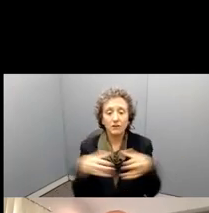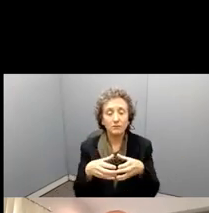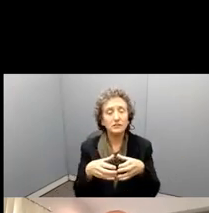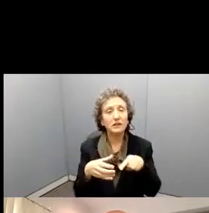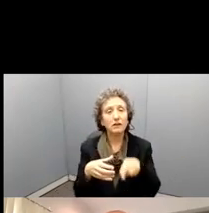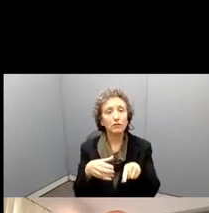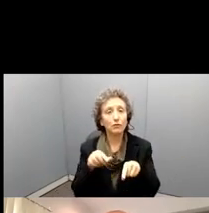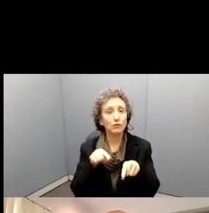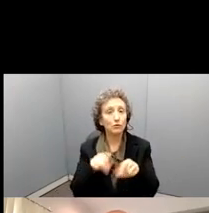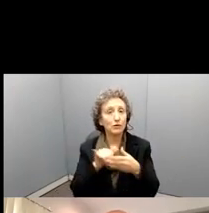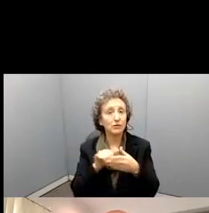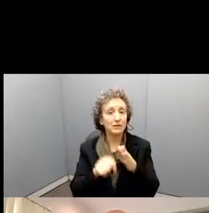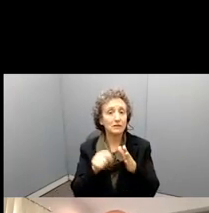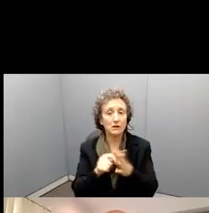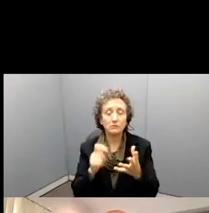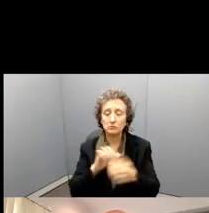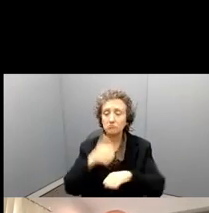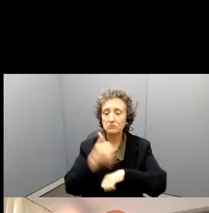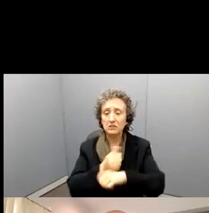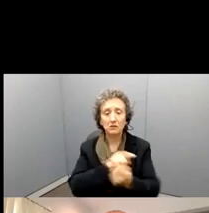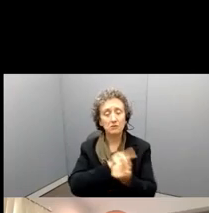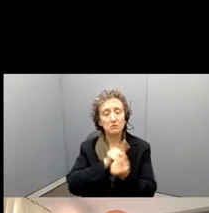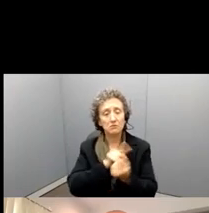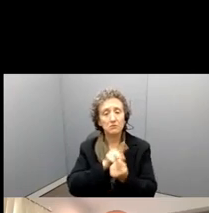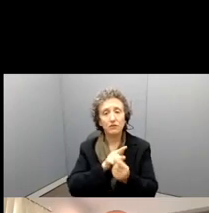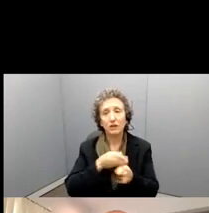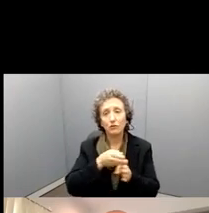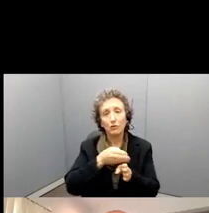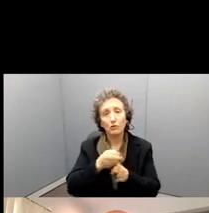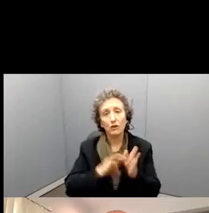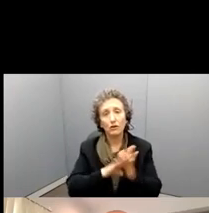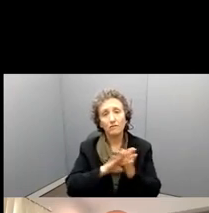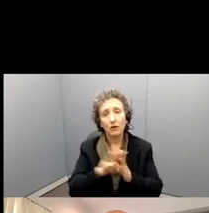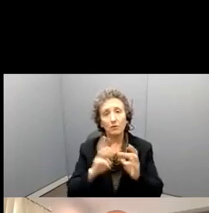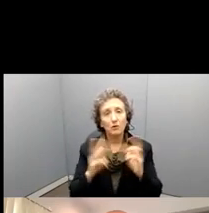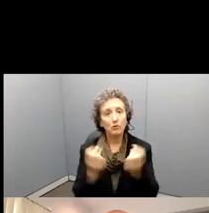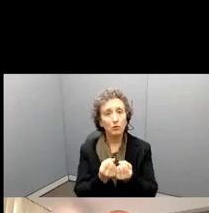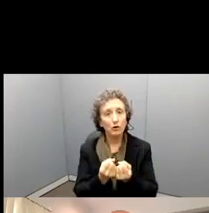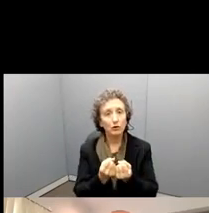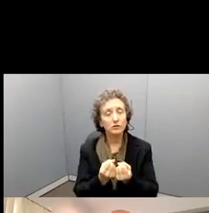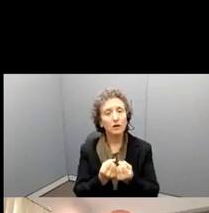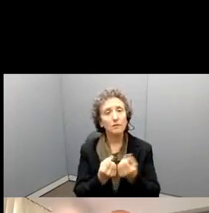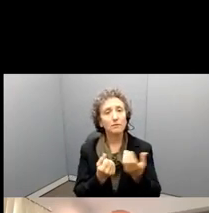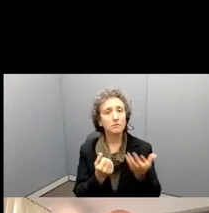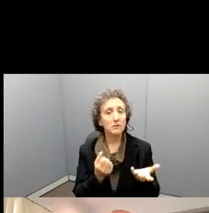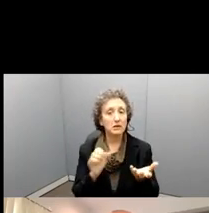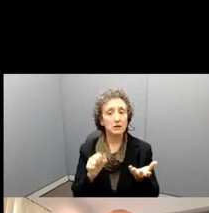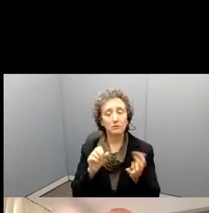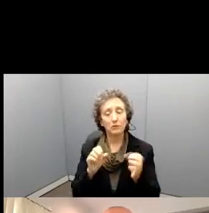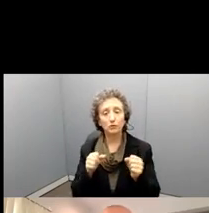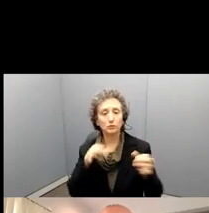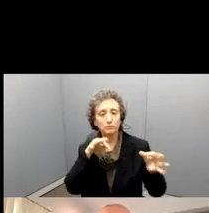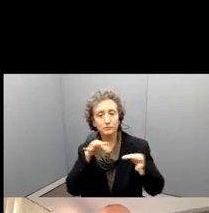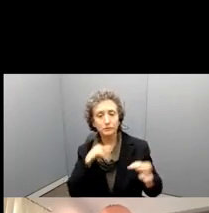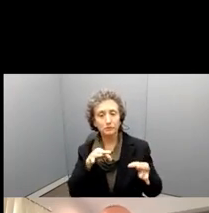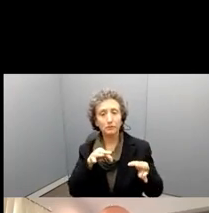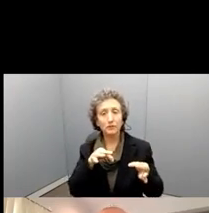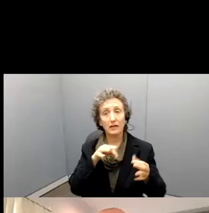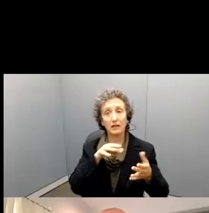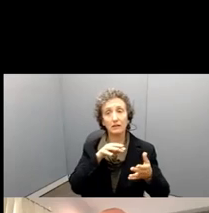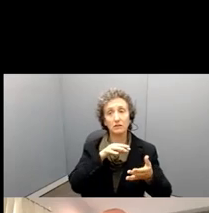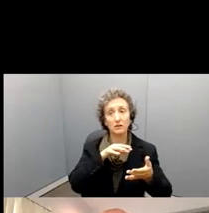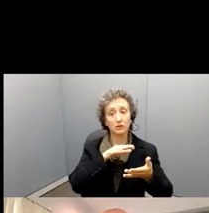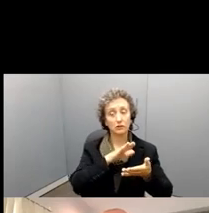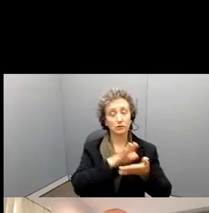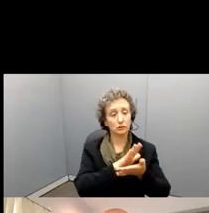point to have this mentoring and career development workshop looking not only at what the scholars research is at the